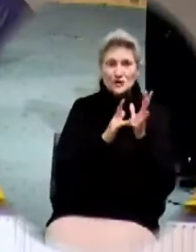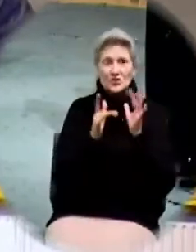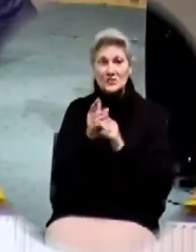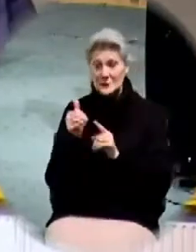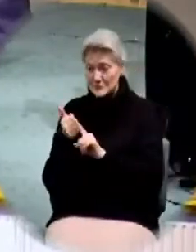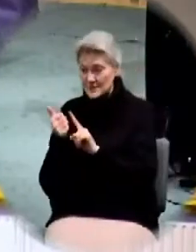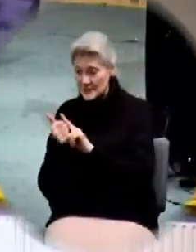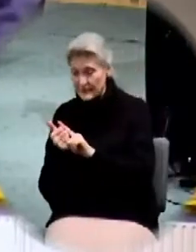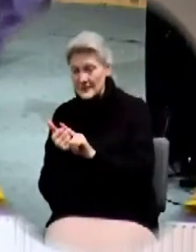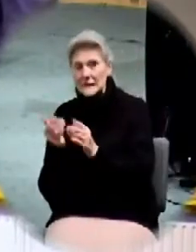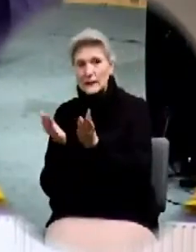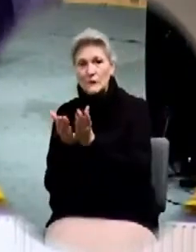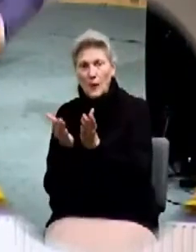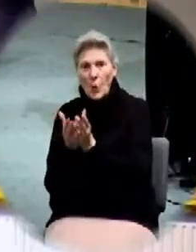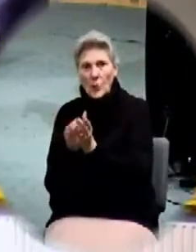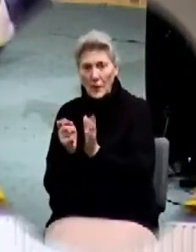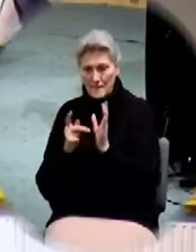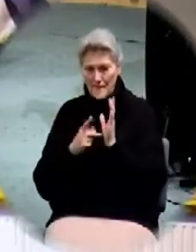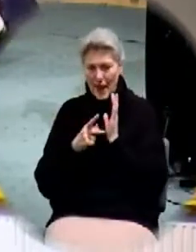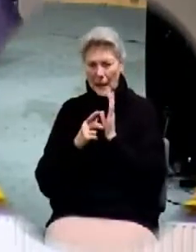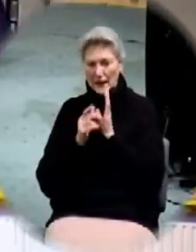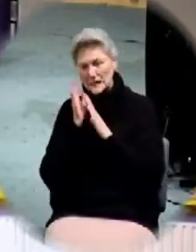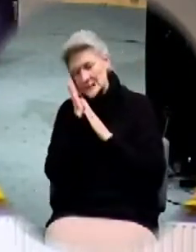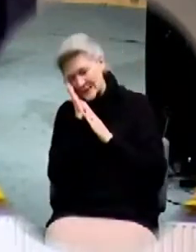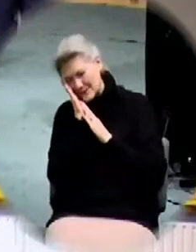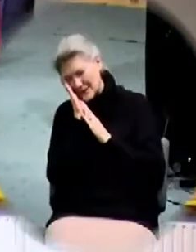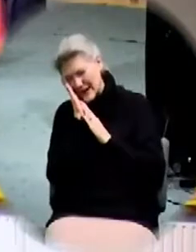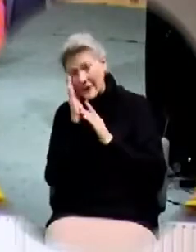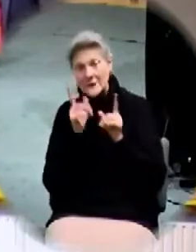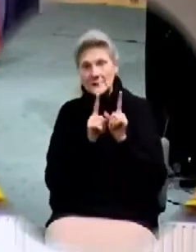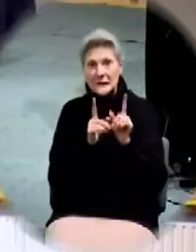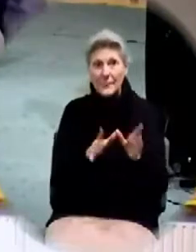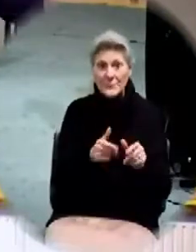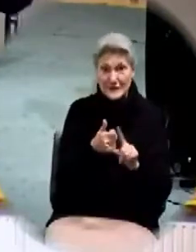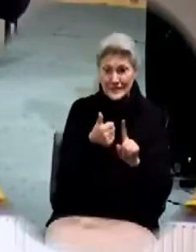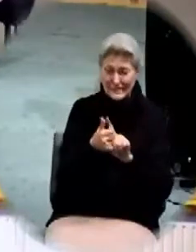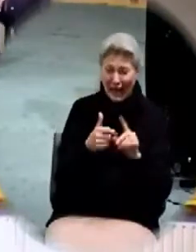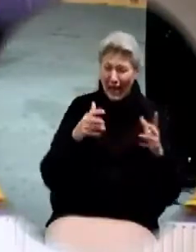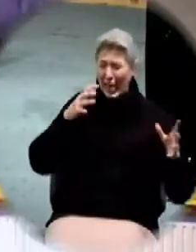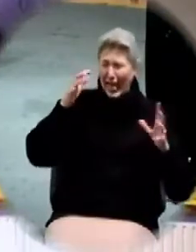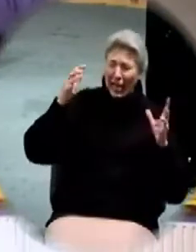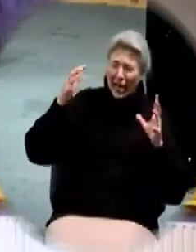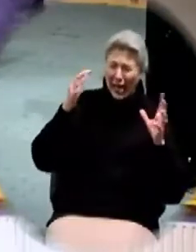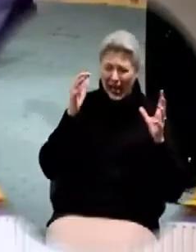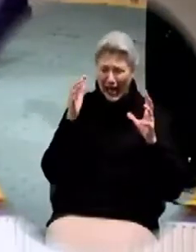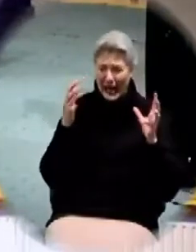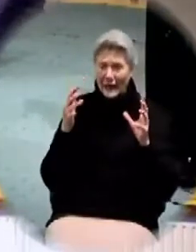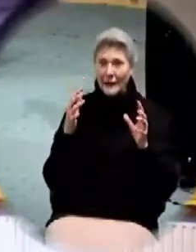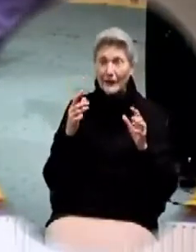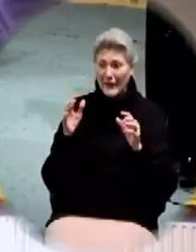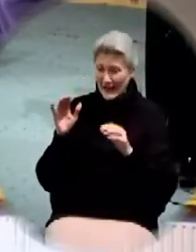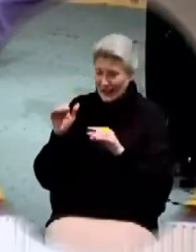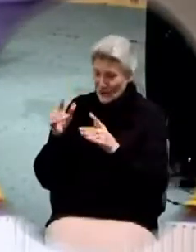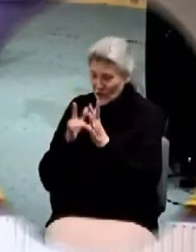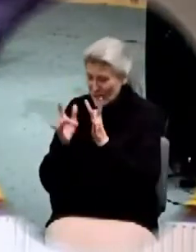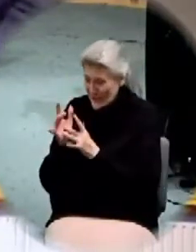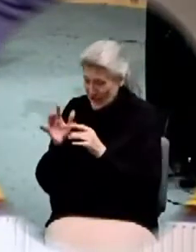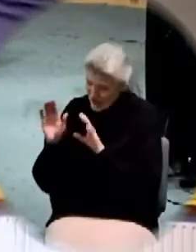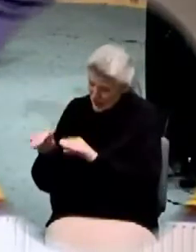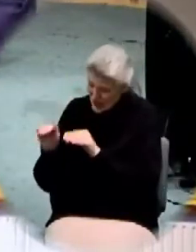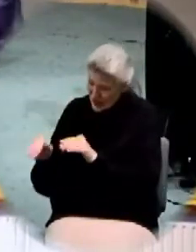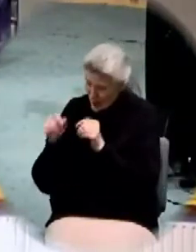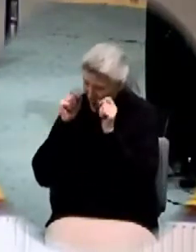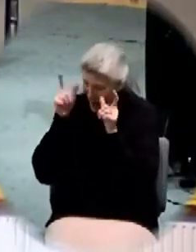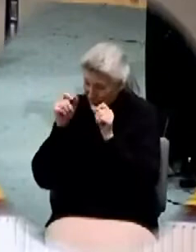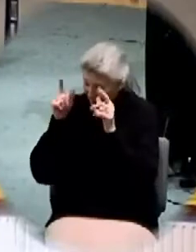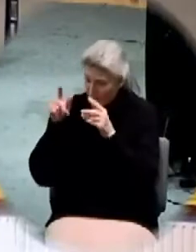asleep and they're going ah again Keith Manley paraphrase of the King James version they wake him up and he